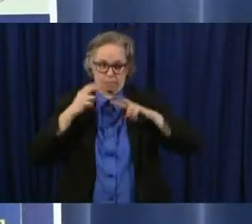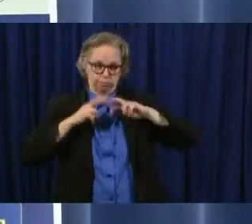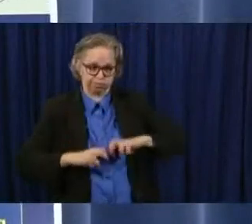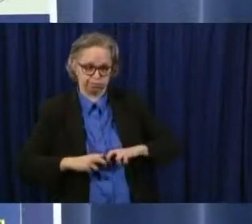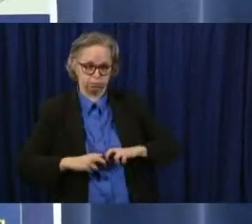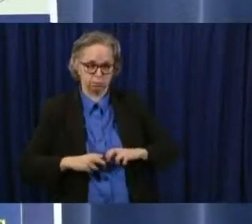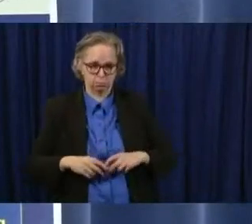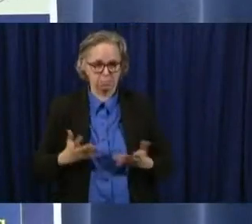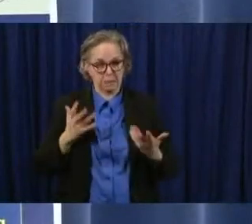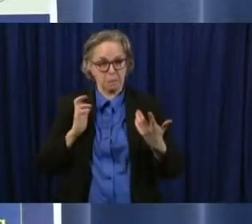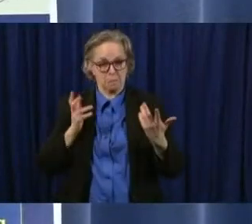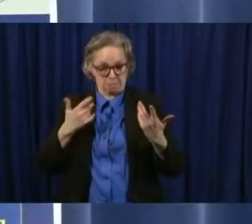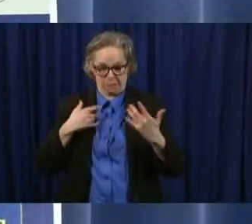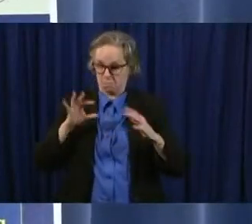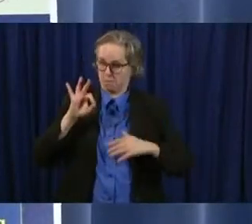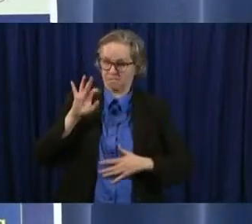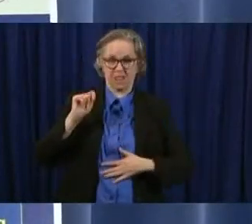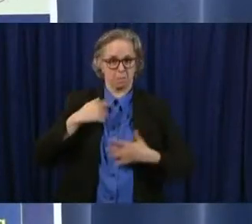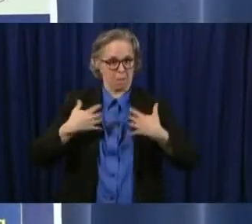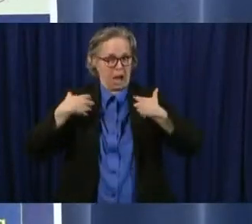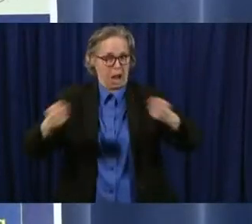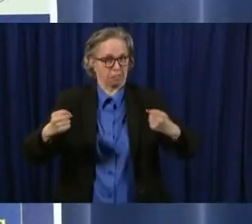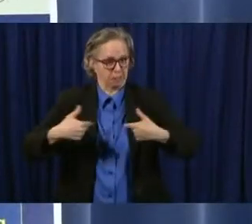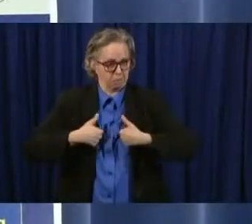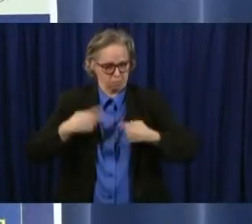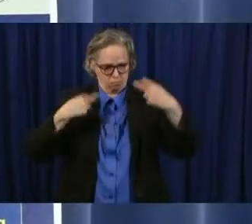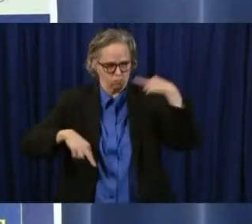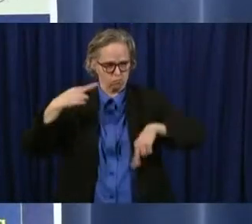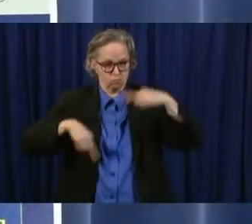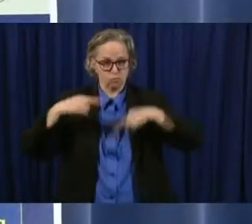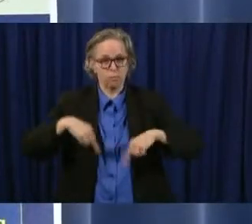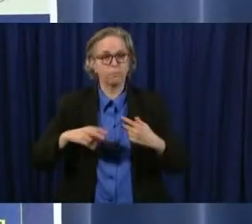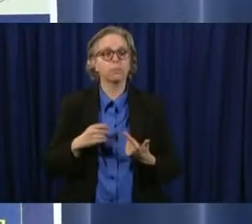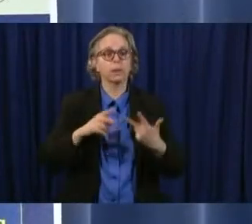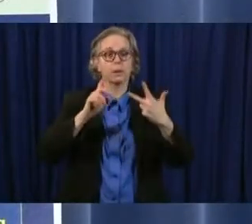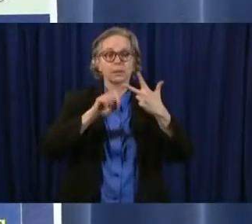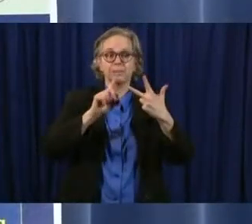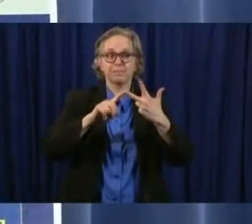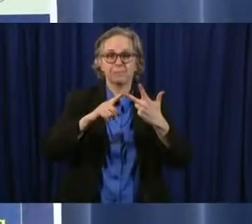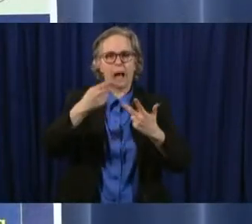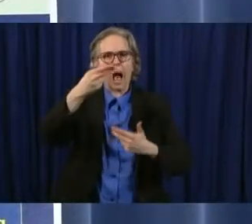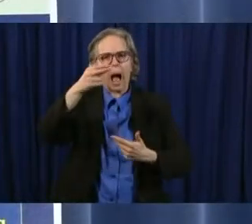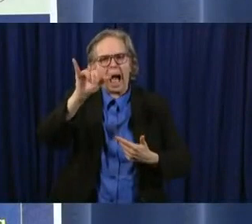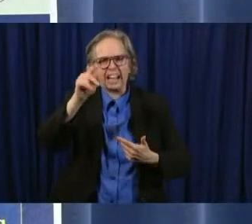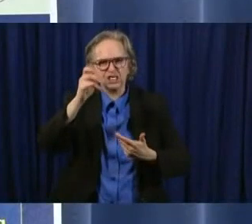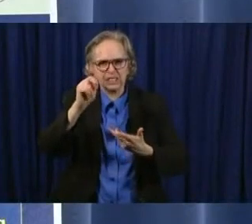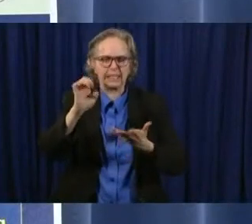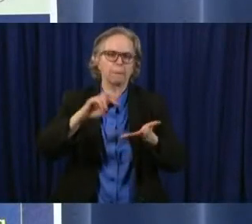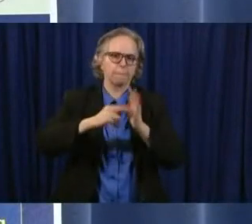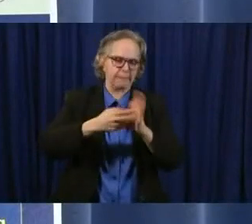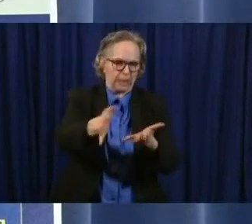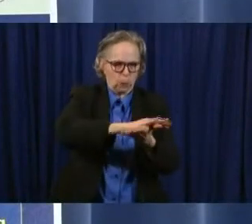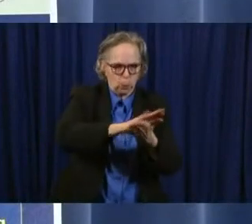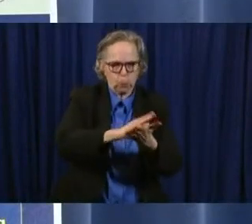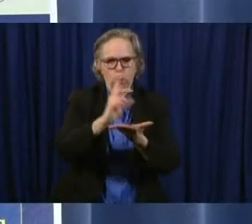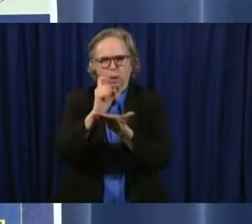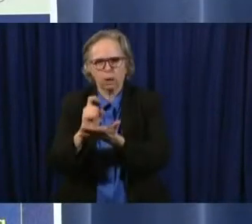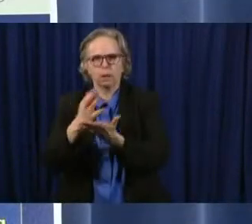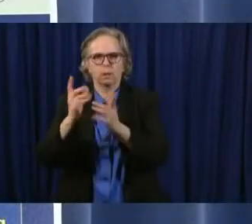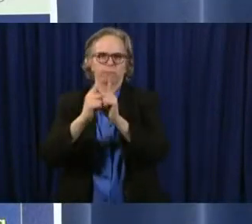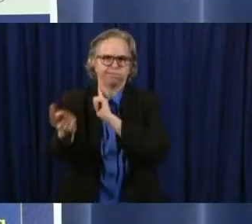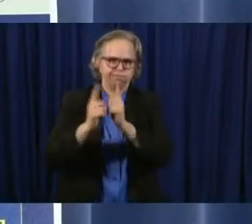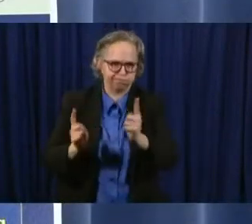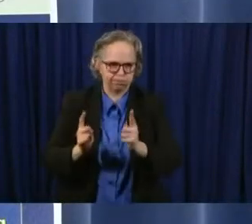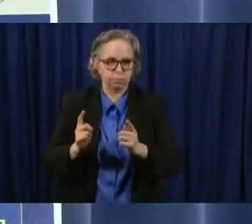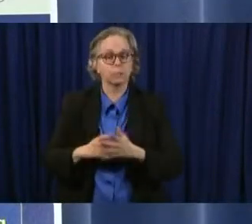Three, good hygiene at all times, hand washing, social distancing. Four, clean and sanitize workplaces throughout workday and at